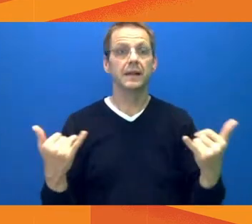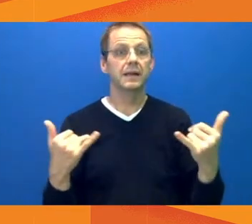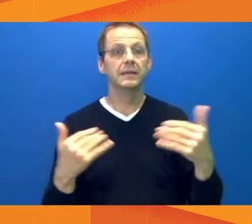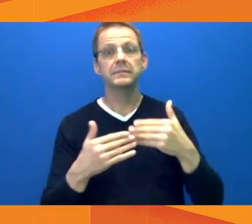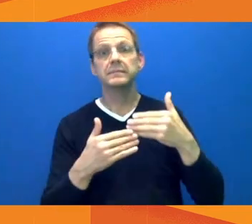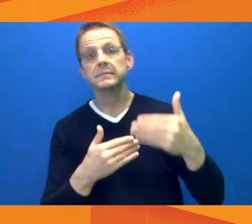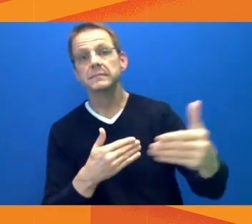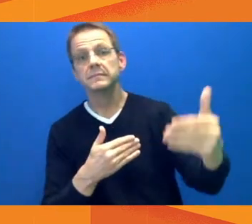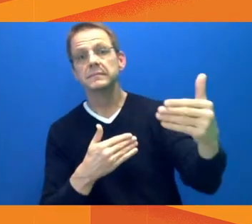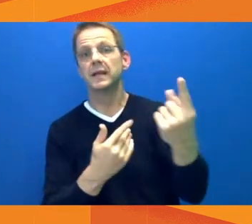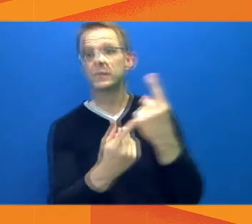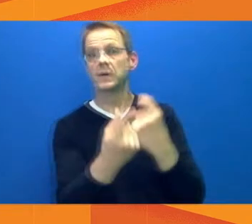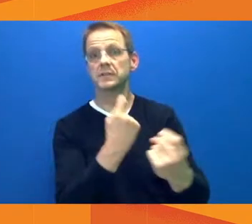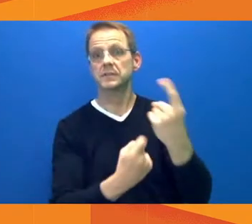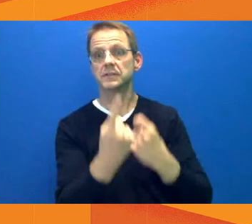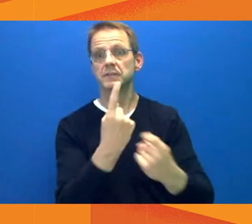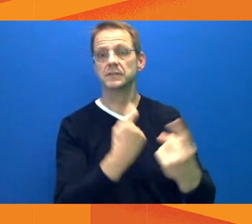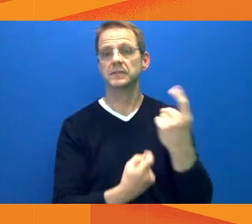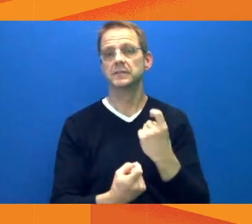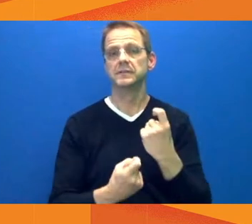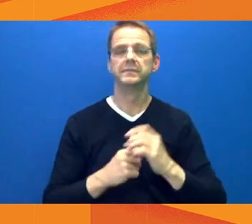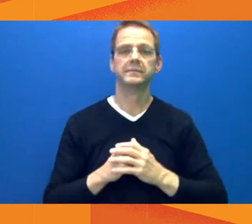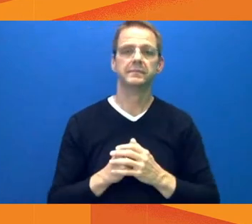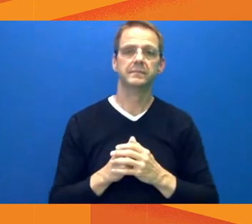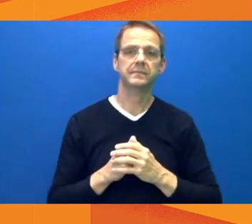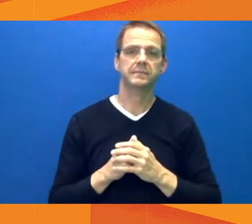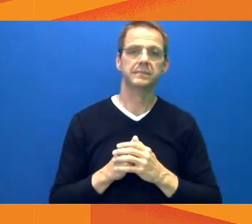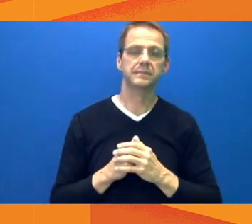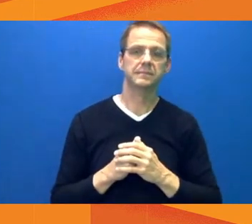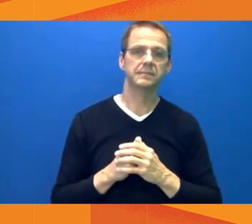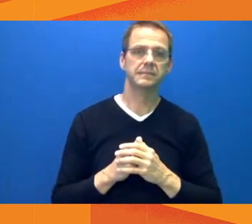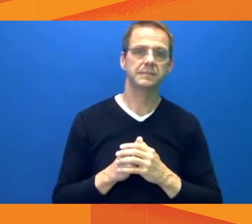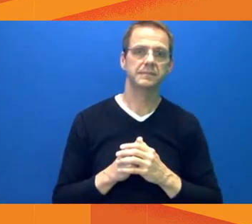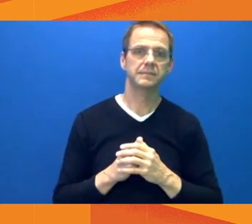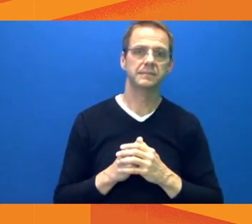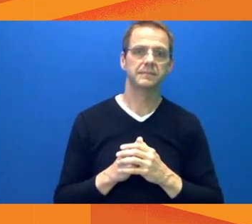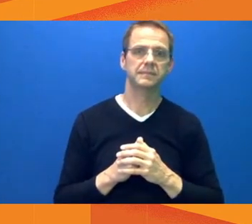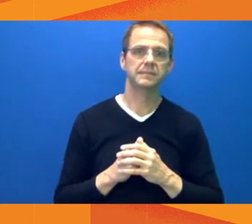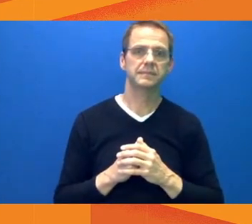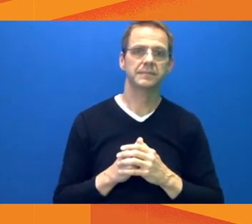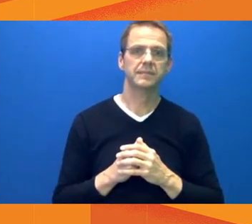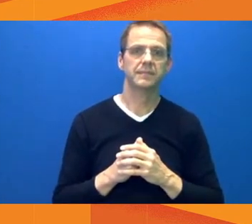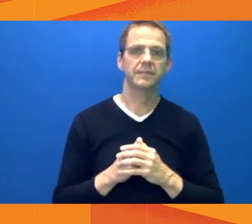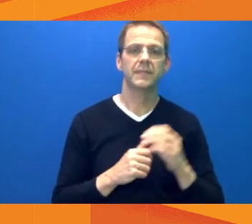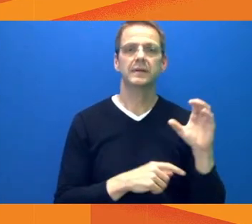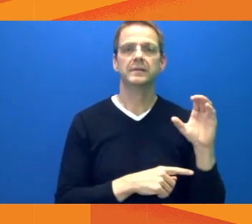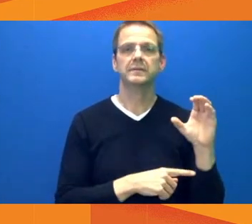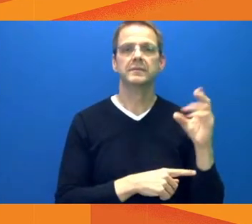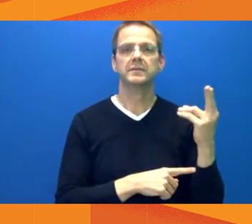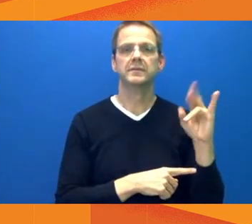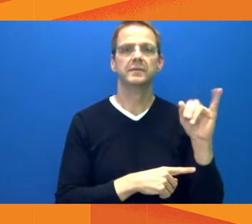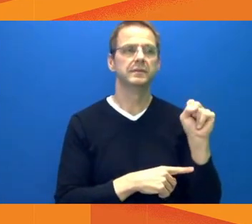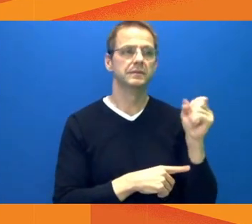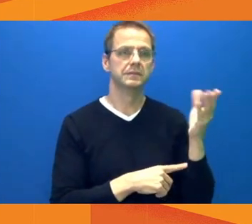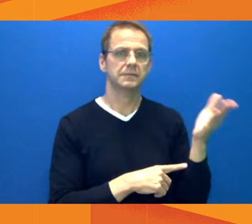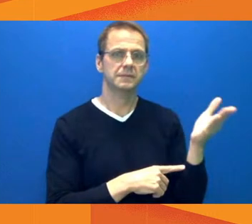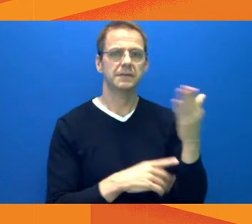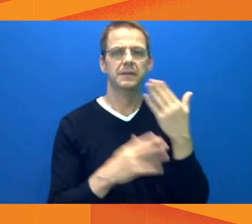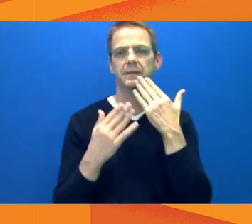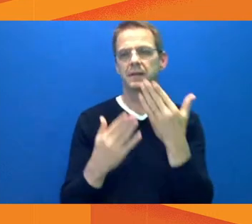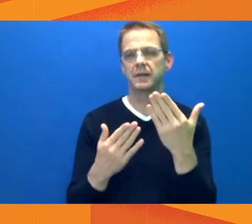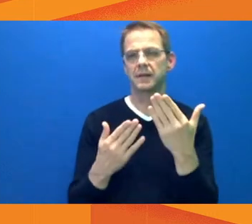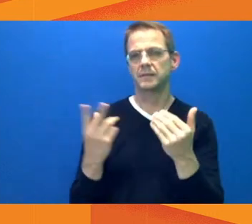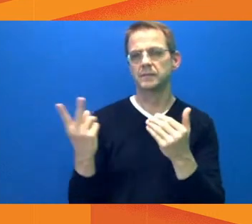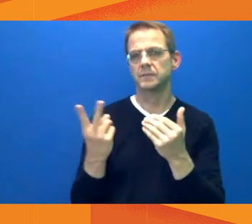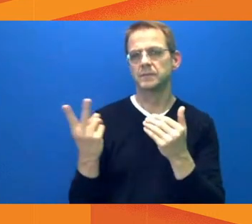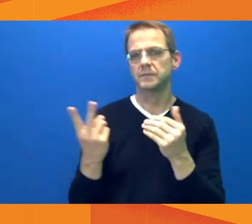Thank you, Mayor and City Manager. We will now take questions from the four media outlets joining us today. As I call out your